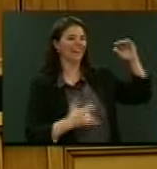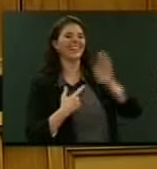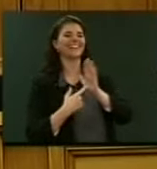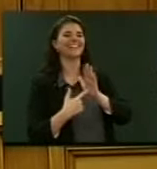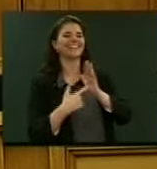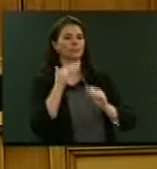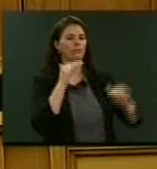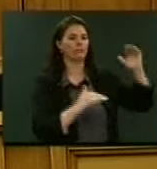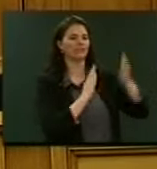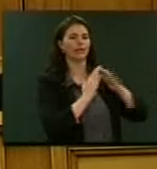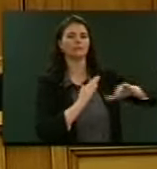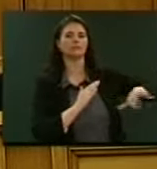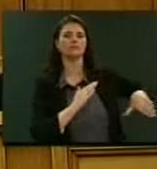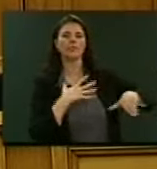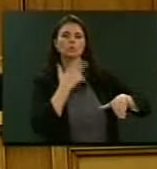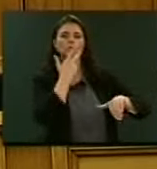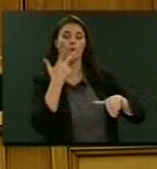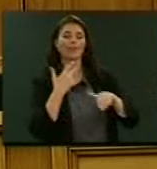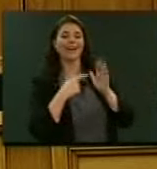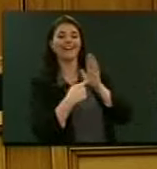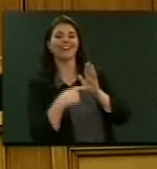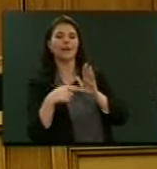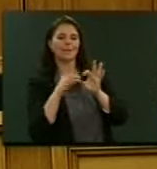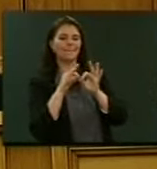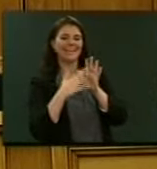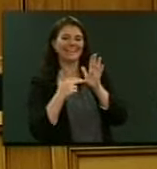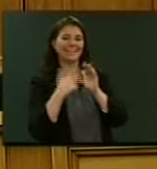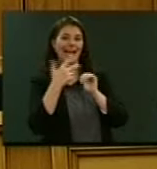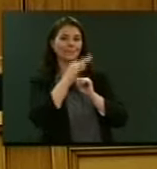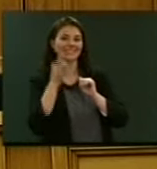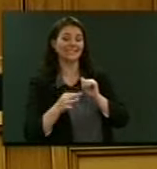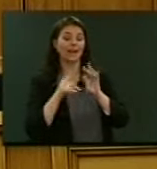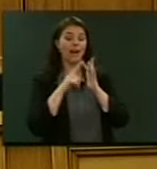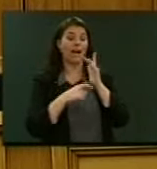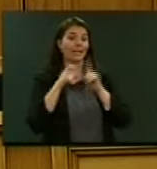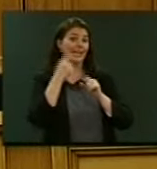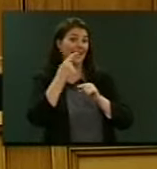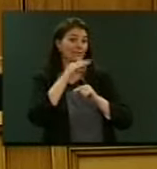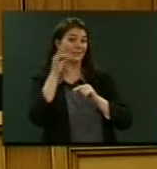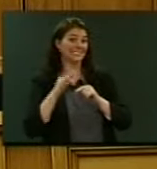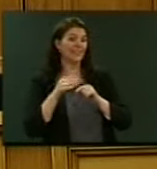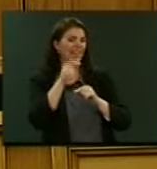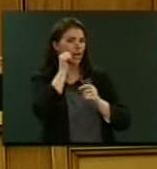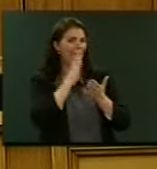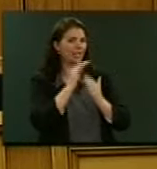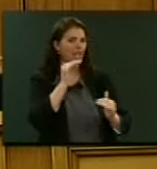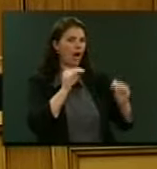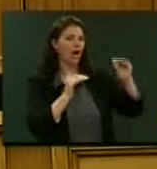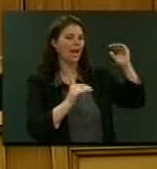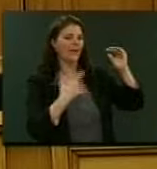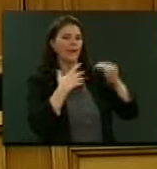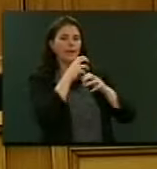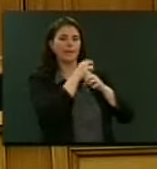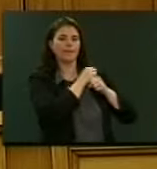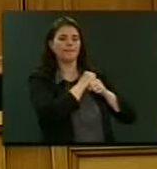been citing, from the BNZ at 8% and even the inland revenues figure of 11%? And if so, will they finally